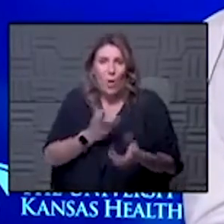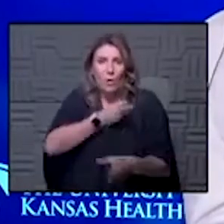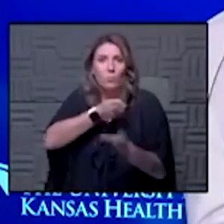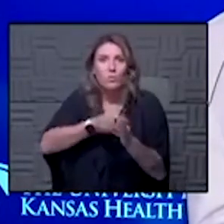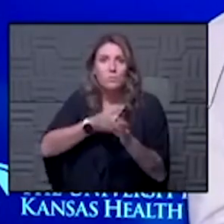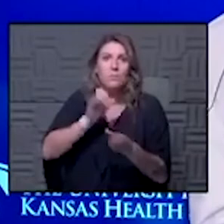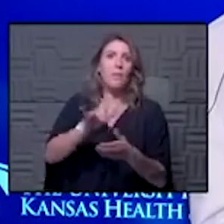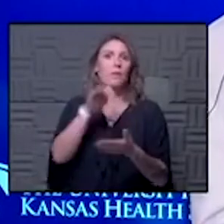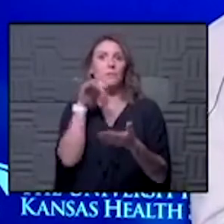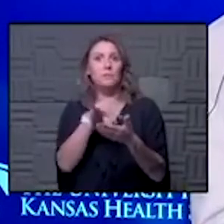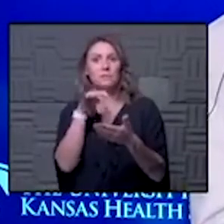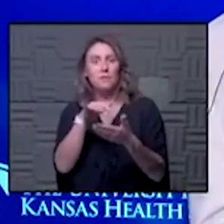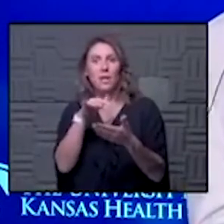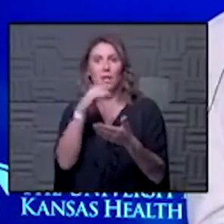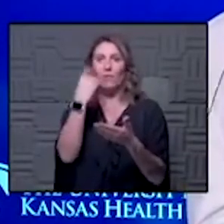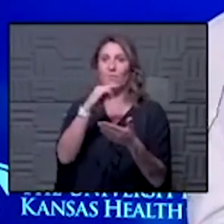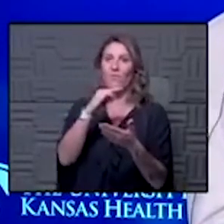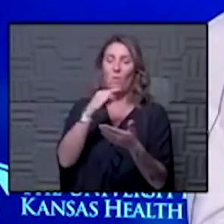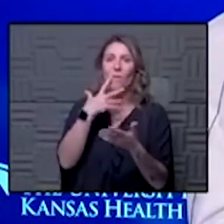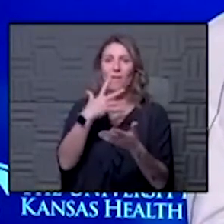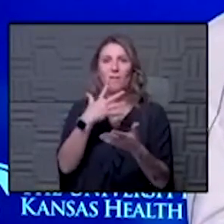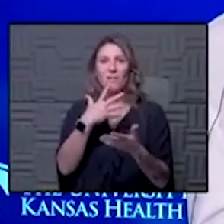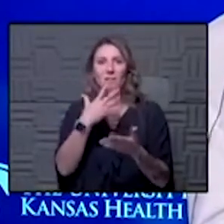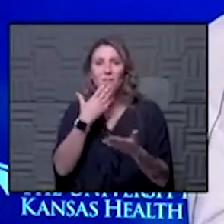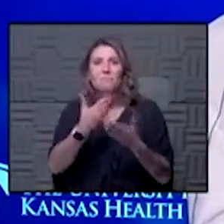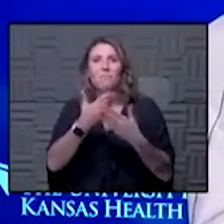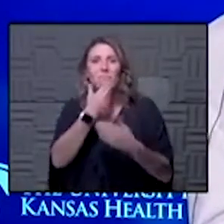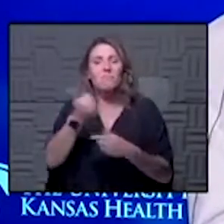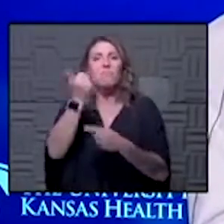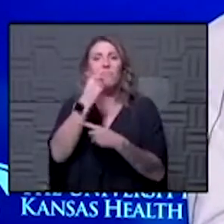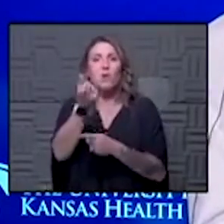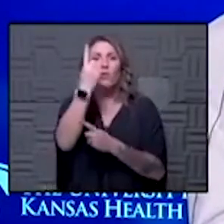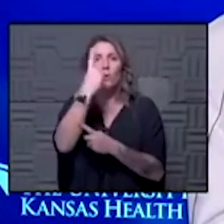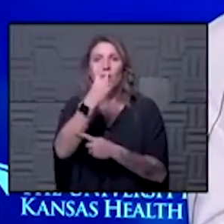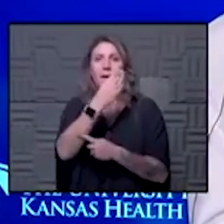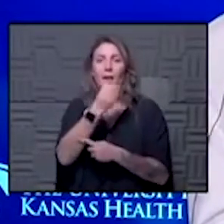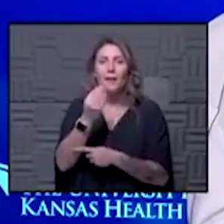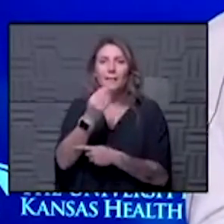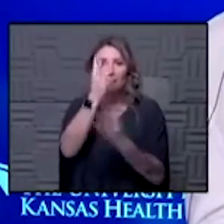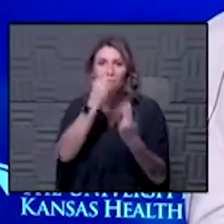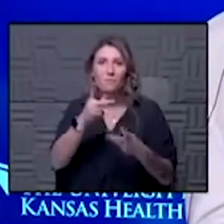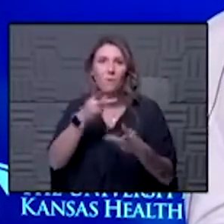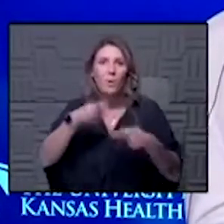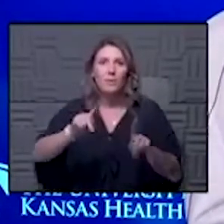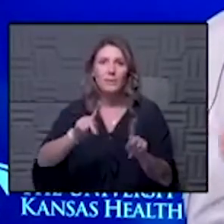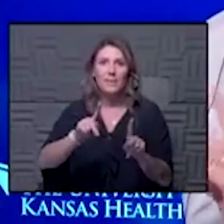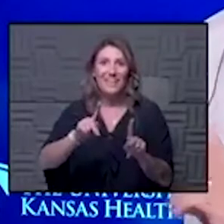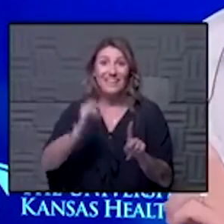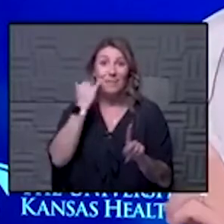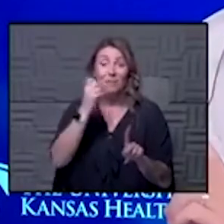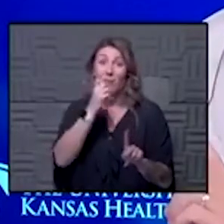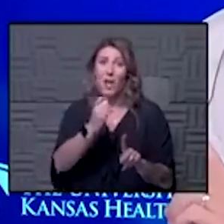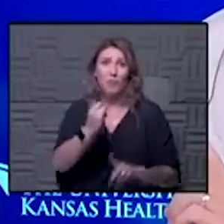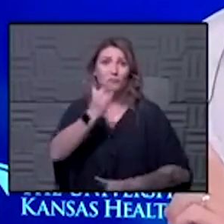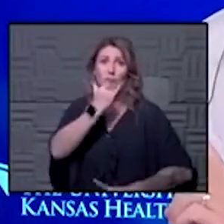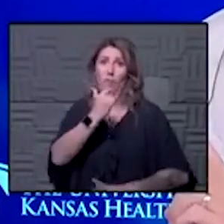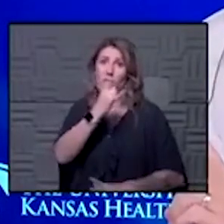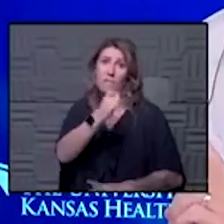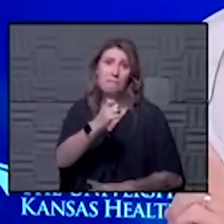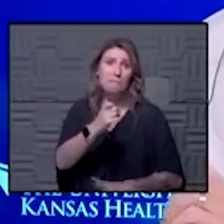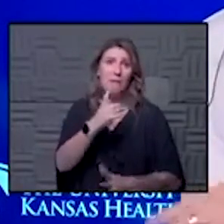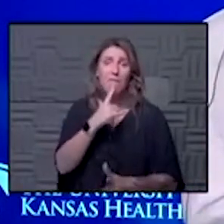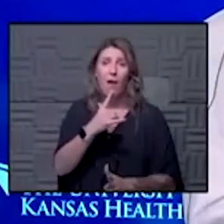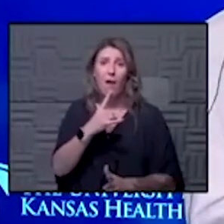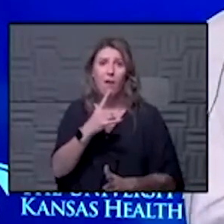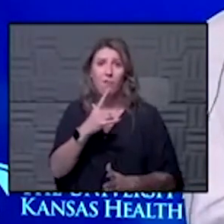study to contribute to a greater good but it has to be informed consent otherwise i think it's immoral i think that and that's how the vaccine stays by the